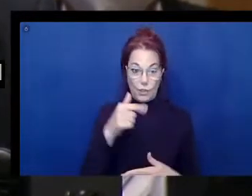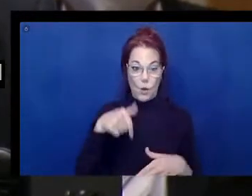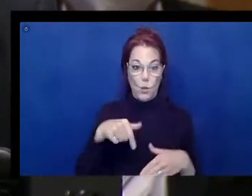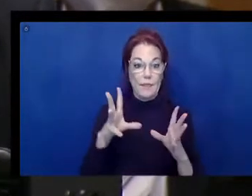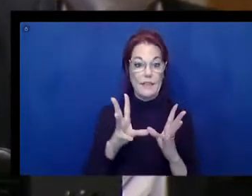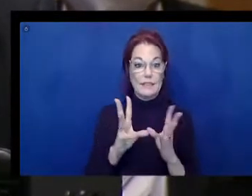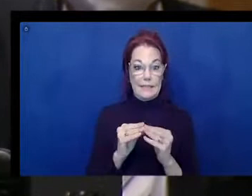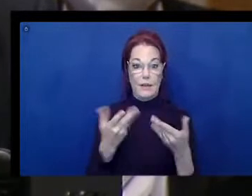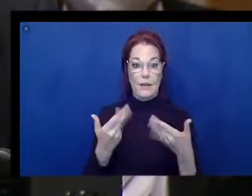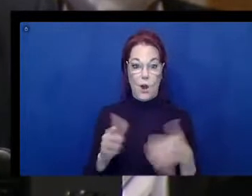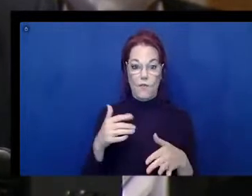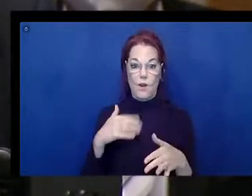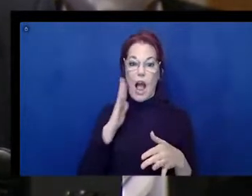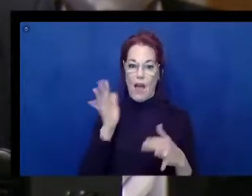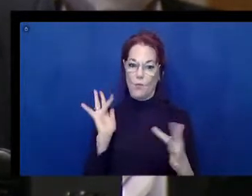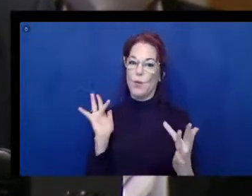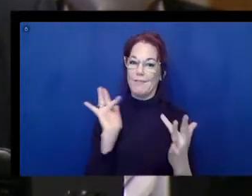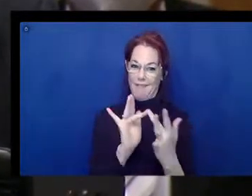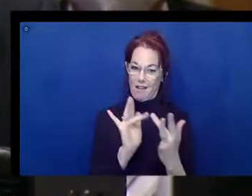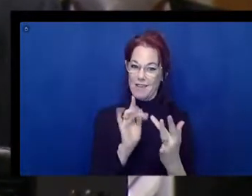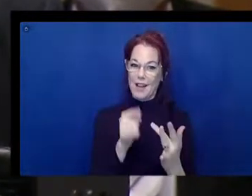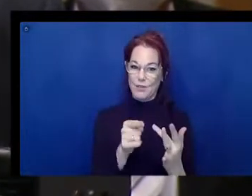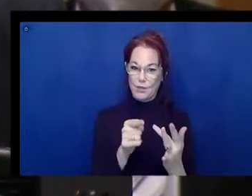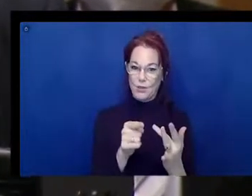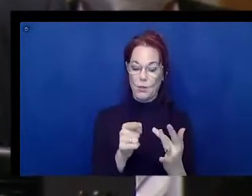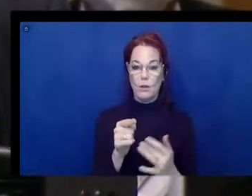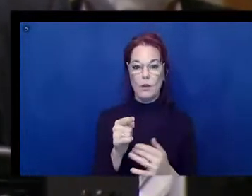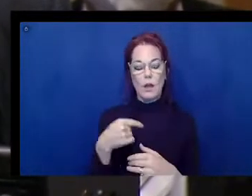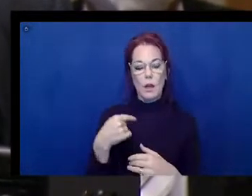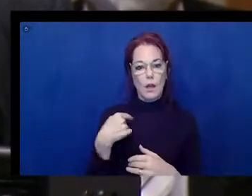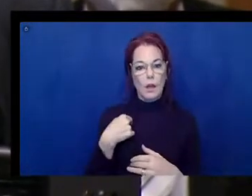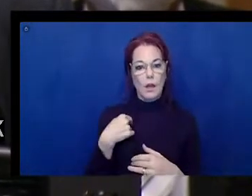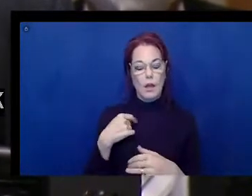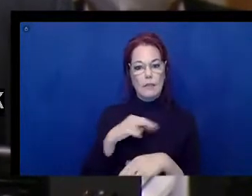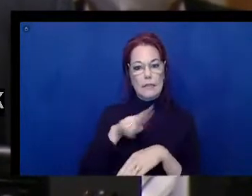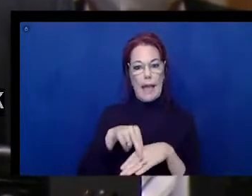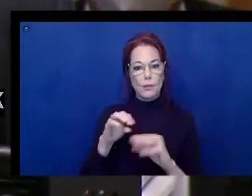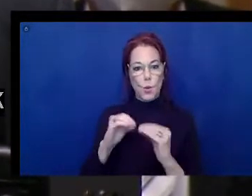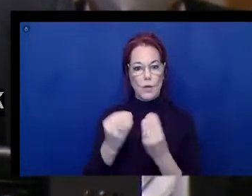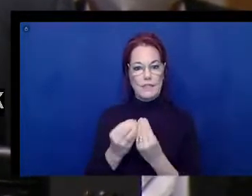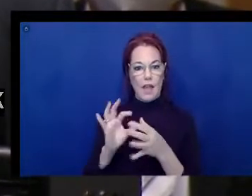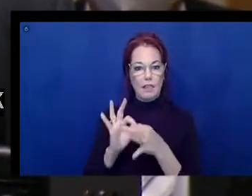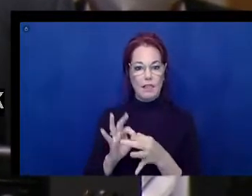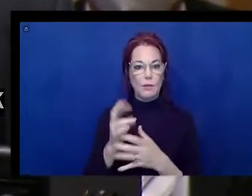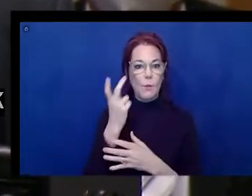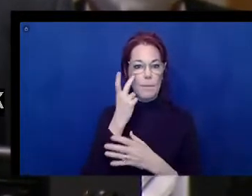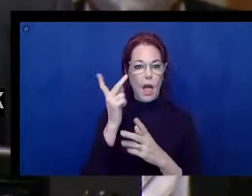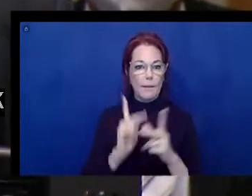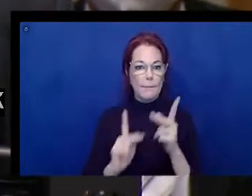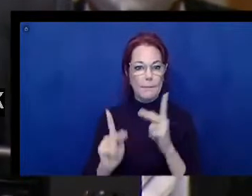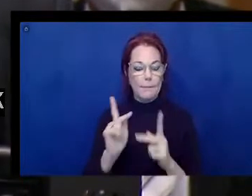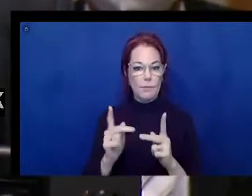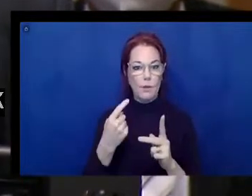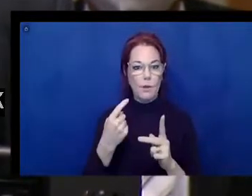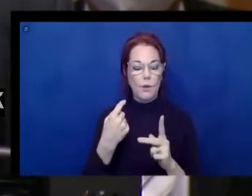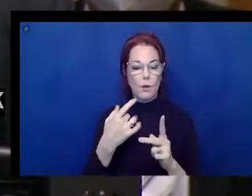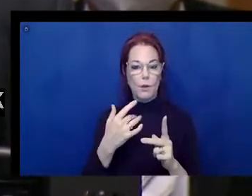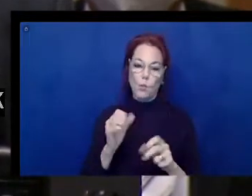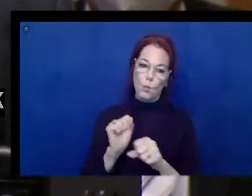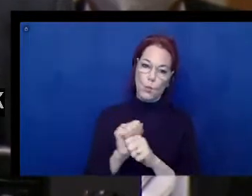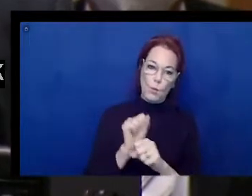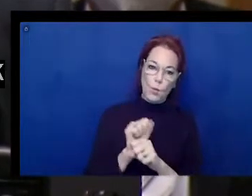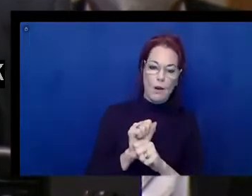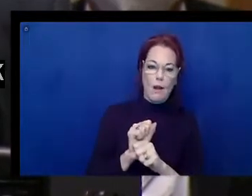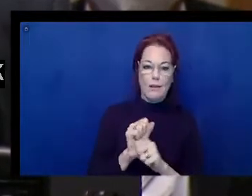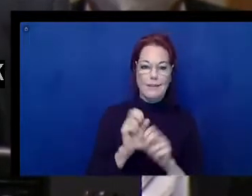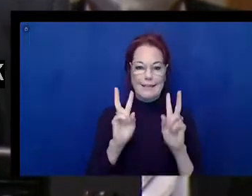can work with those entities. Because as a nationwide organization of blind individuals, we've been focusing mostly on working regarding broadband access with some of the commercial